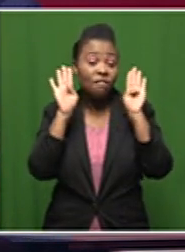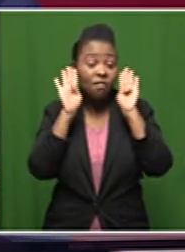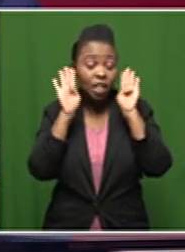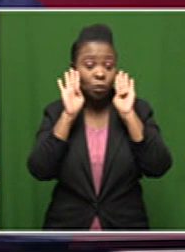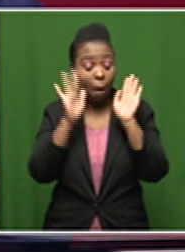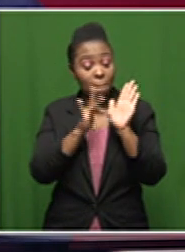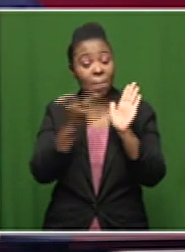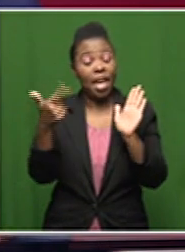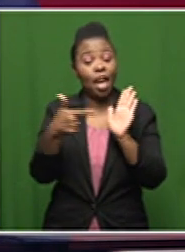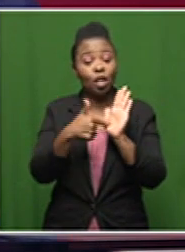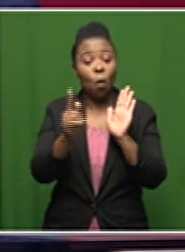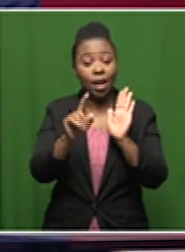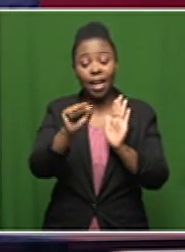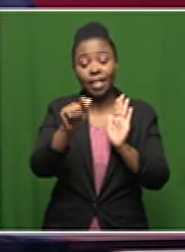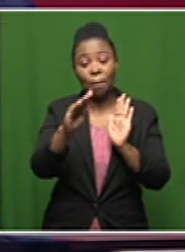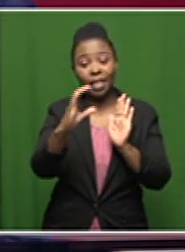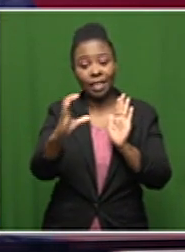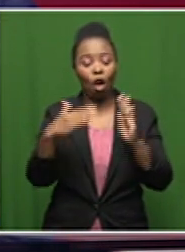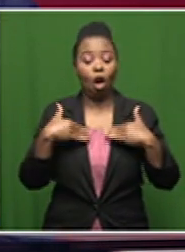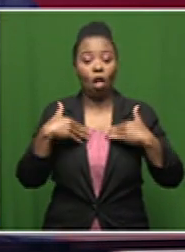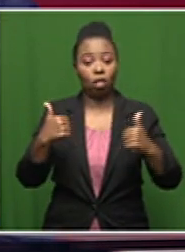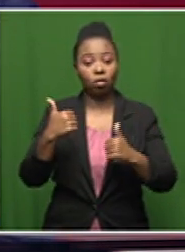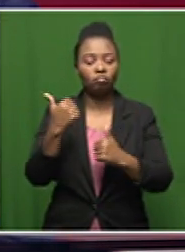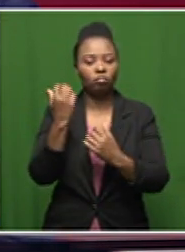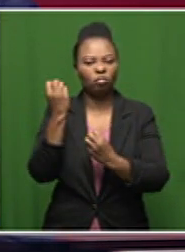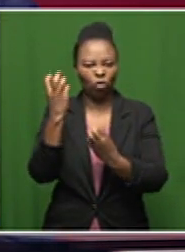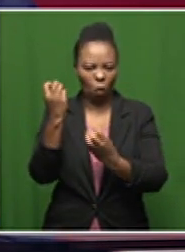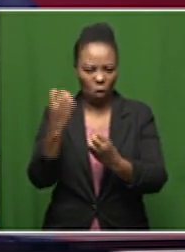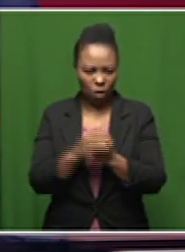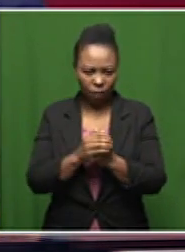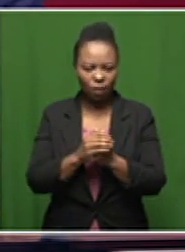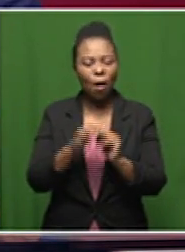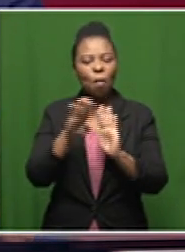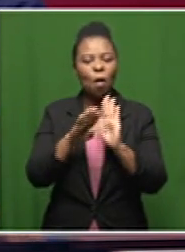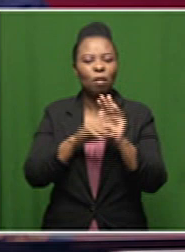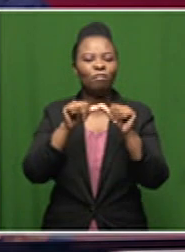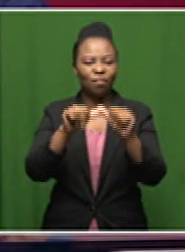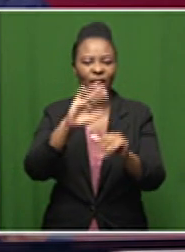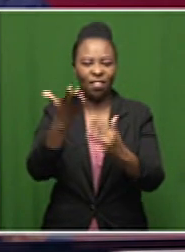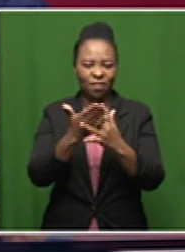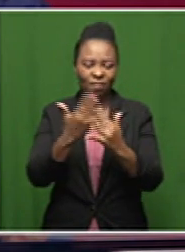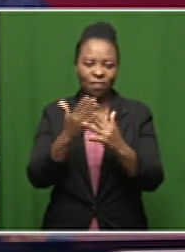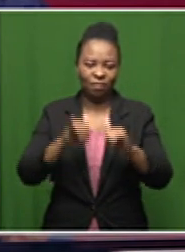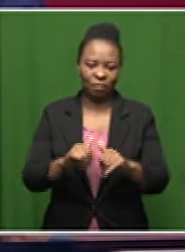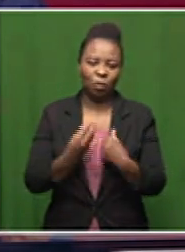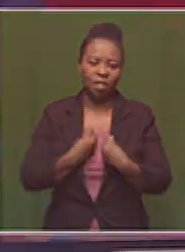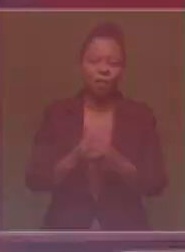page is sabc health talk and the program continues right after the break stay with us